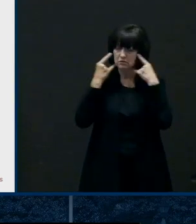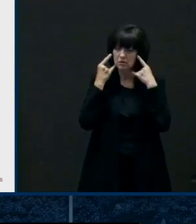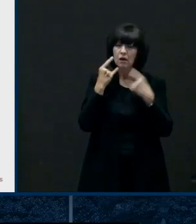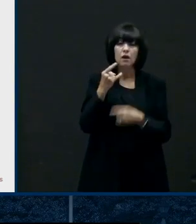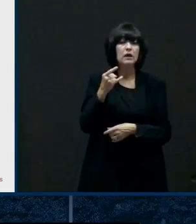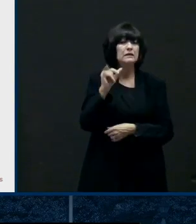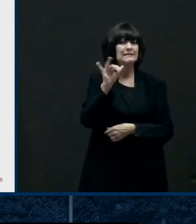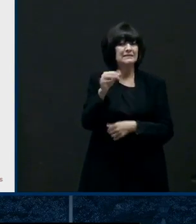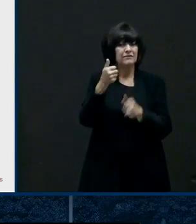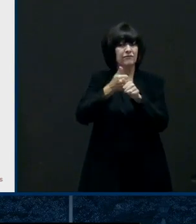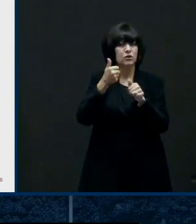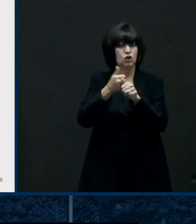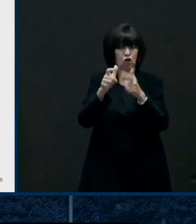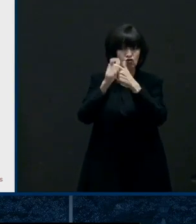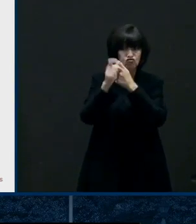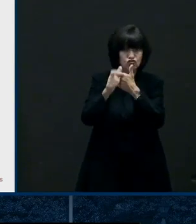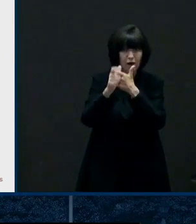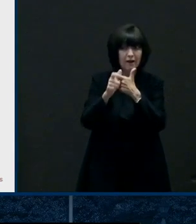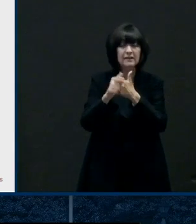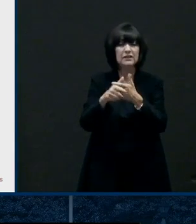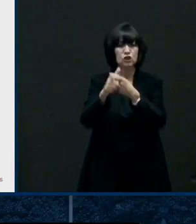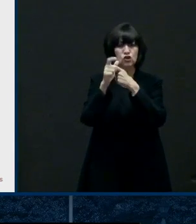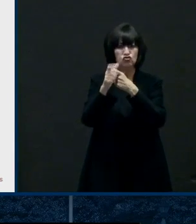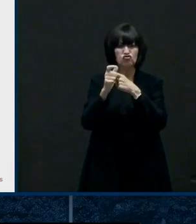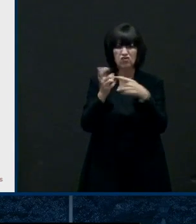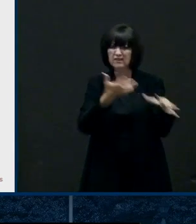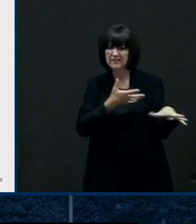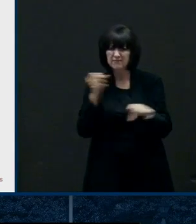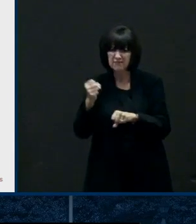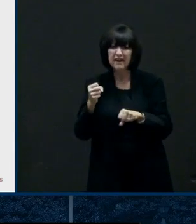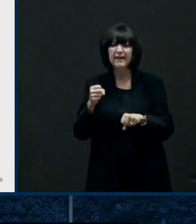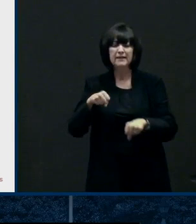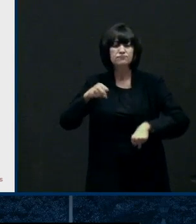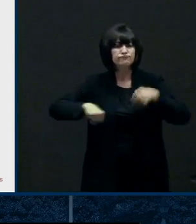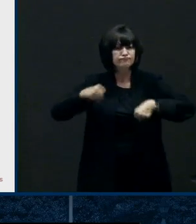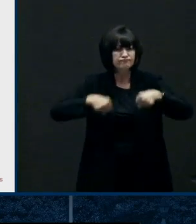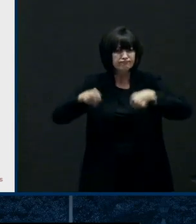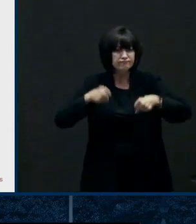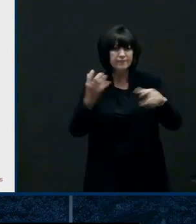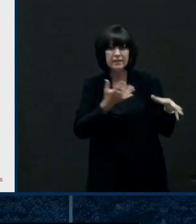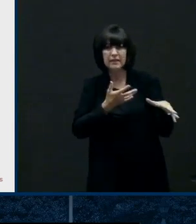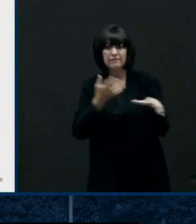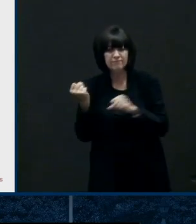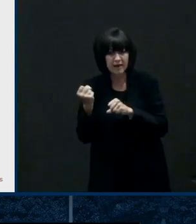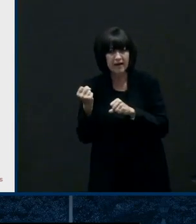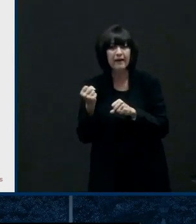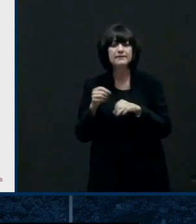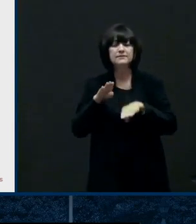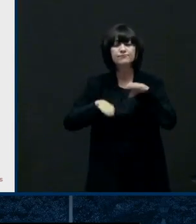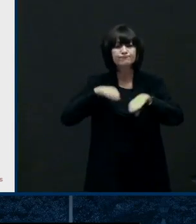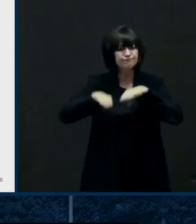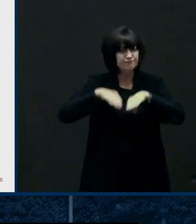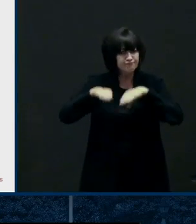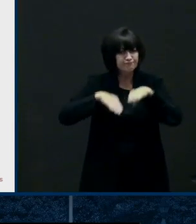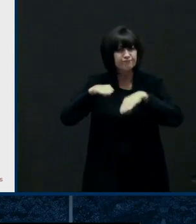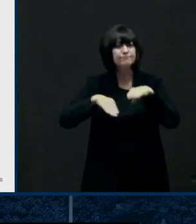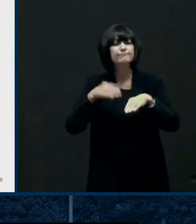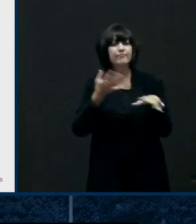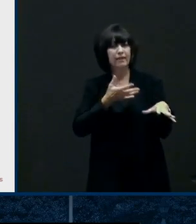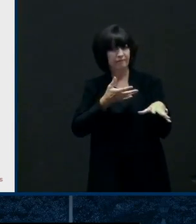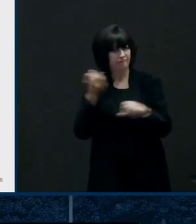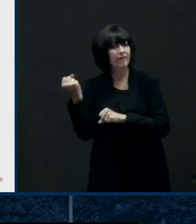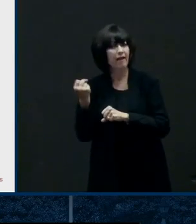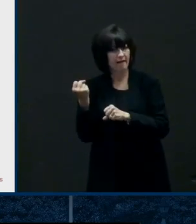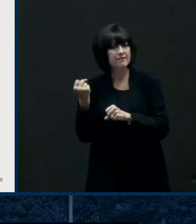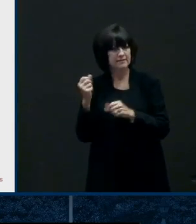um or running fast or cycling fast um stair climbing fast where your heart